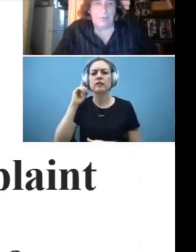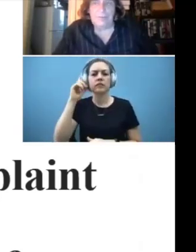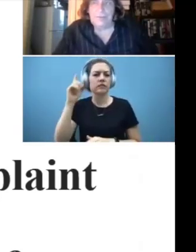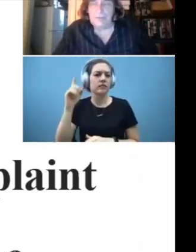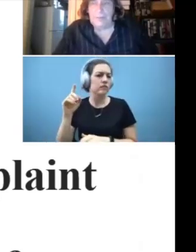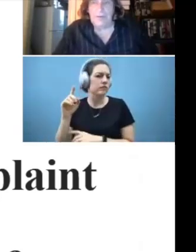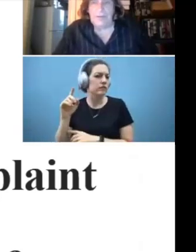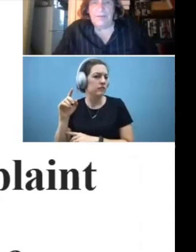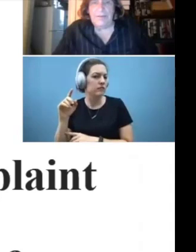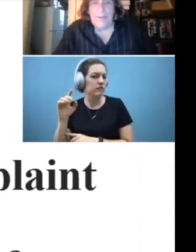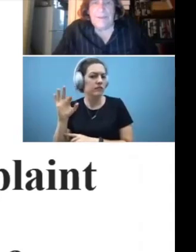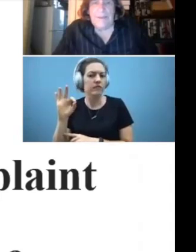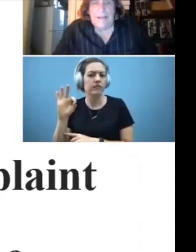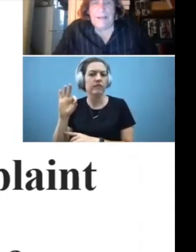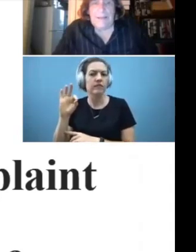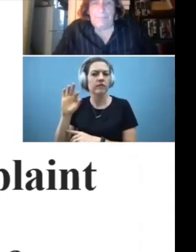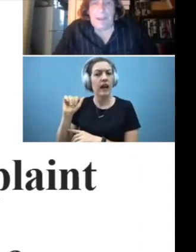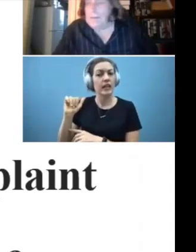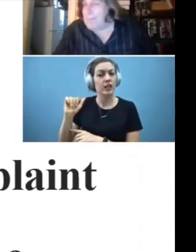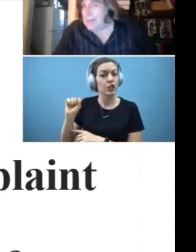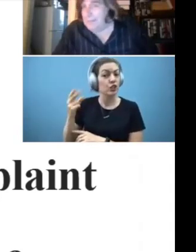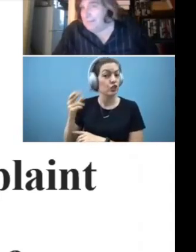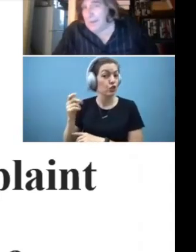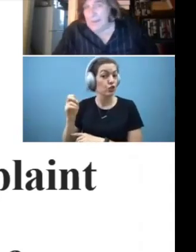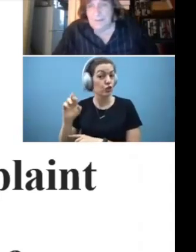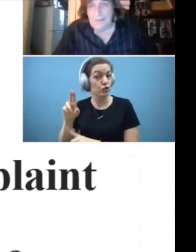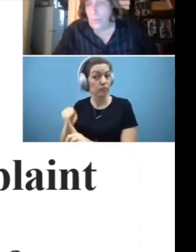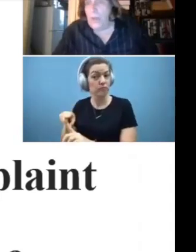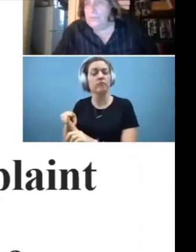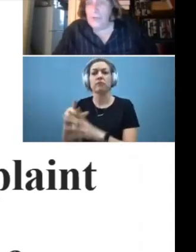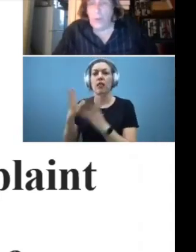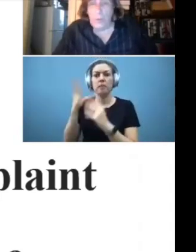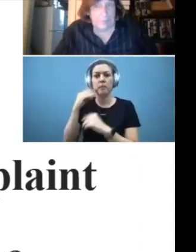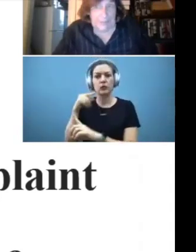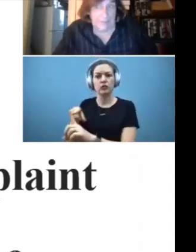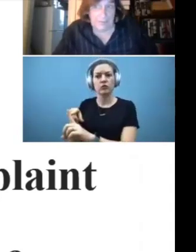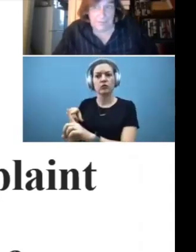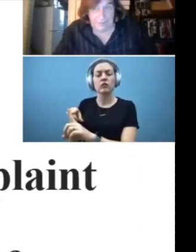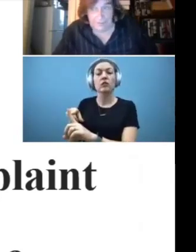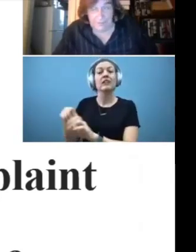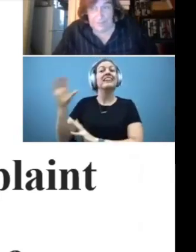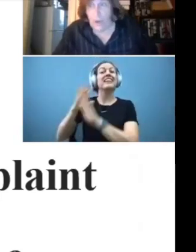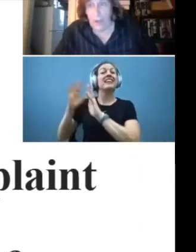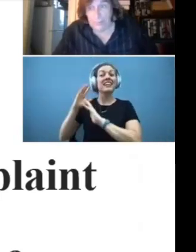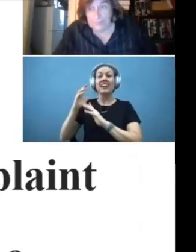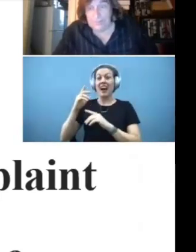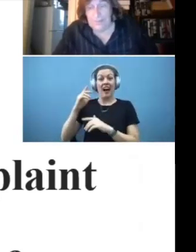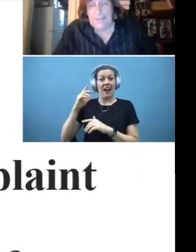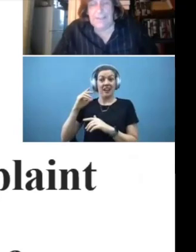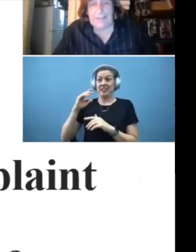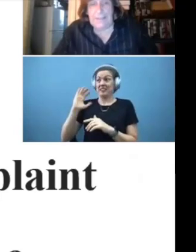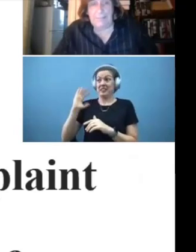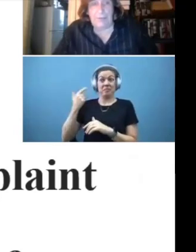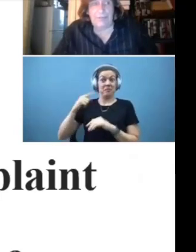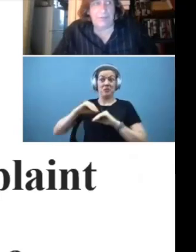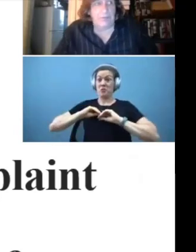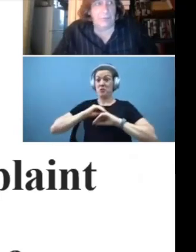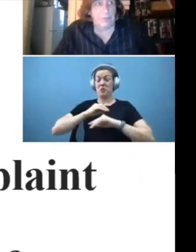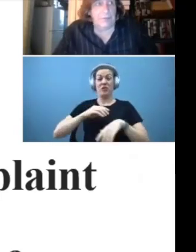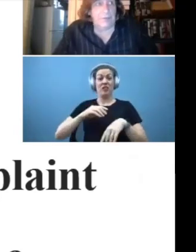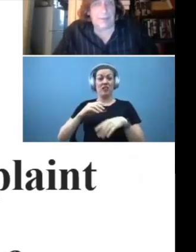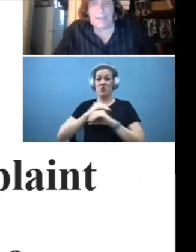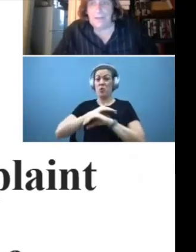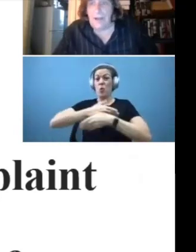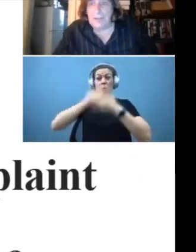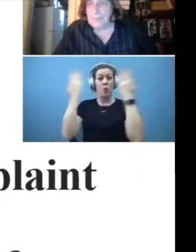persons with lived experience. Apparently back in the day, there was no complaint system at all. Persons